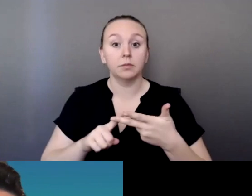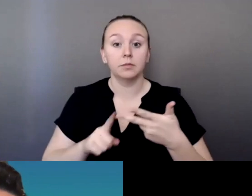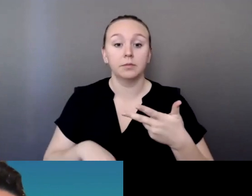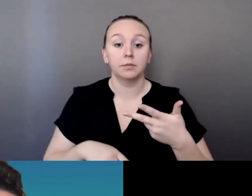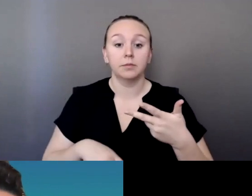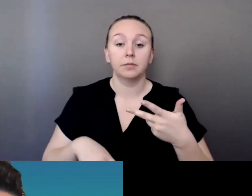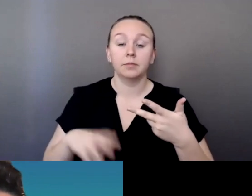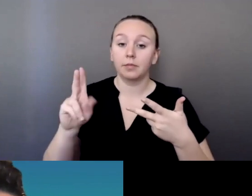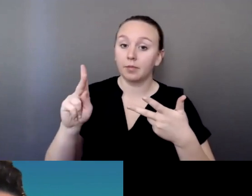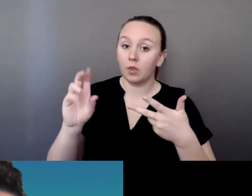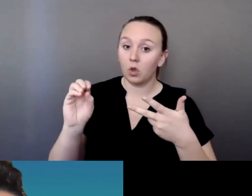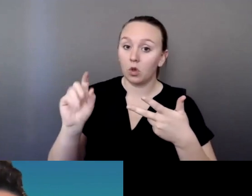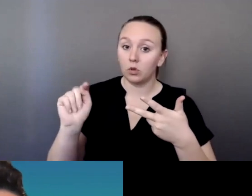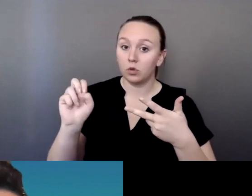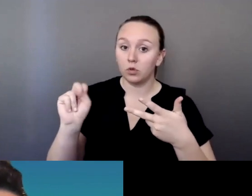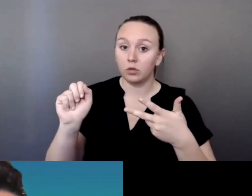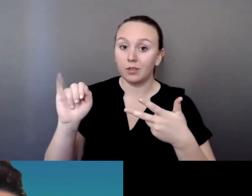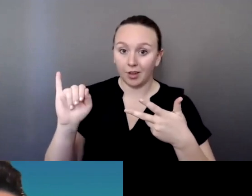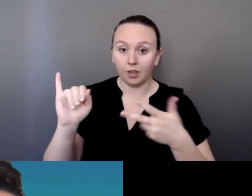the the Kootenai Nation as well.